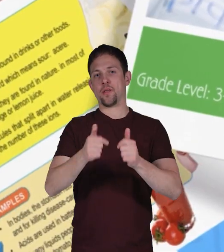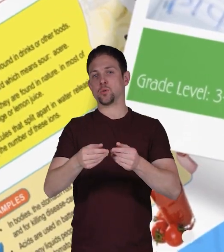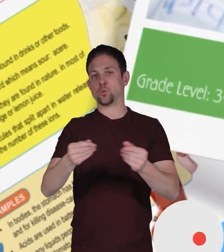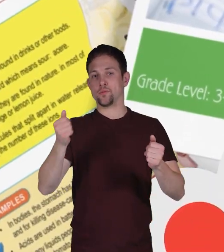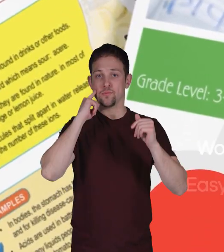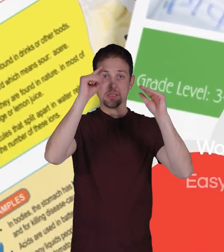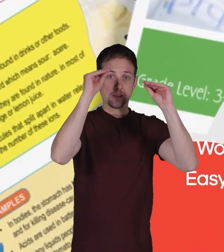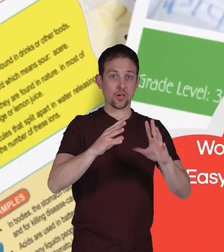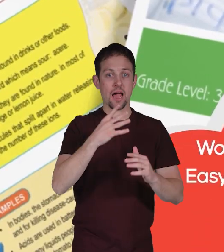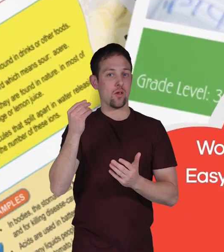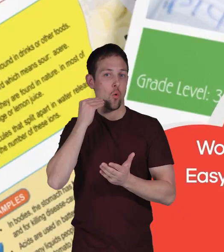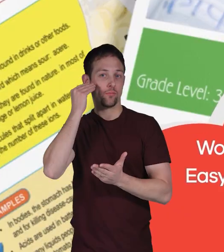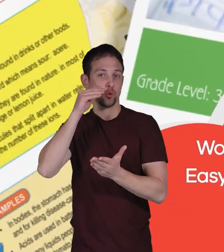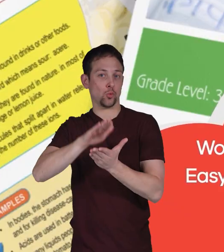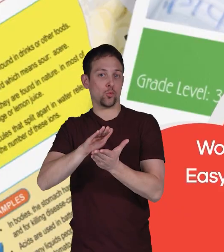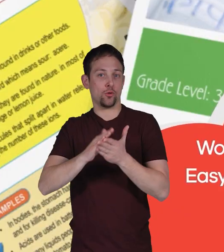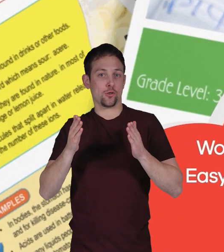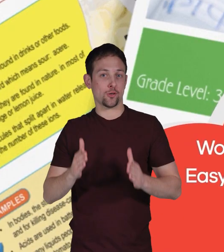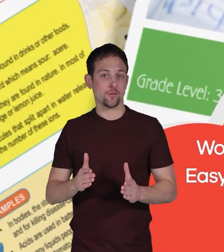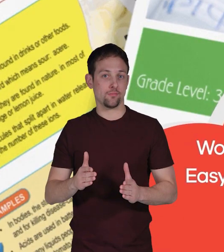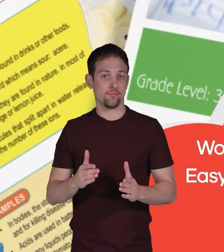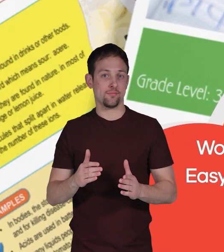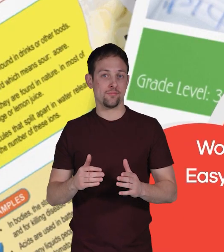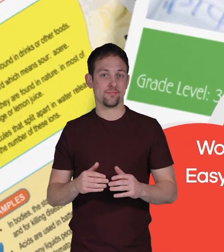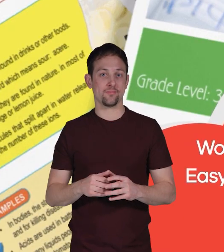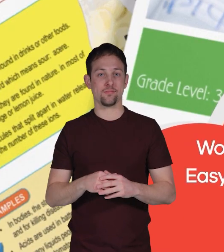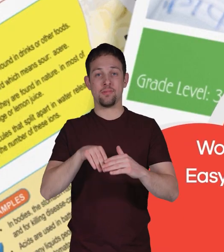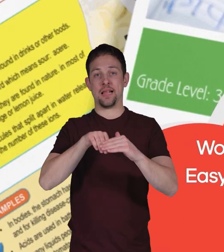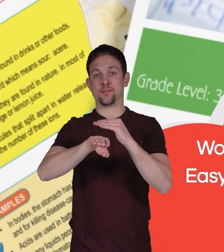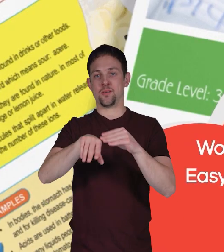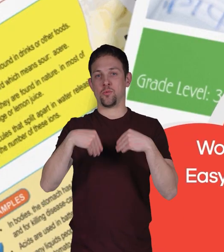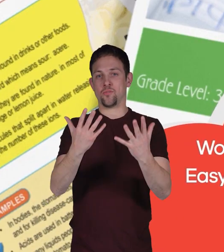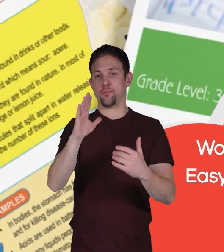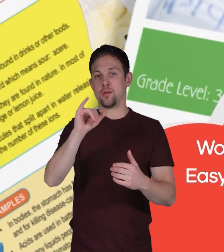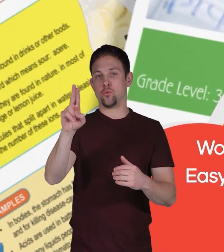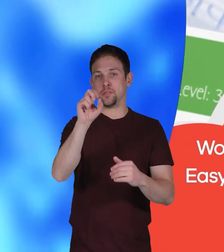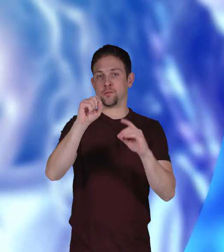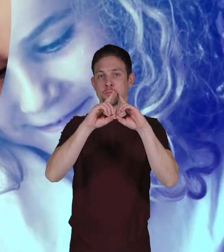and turnkey solutions for teachers and homeschoolers